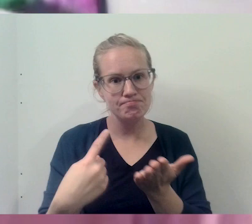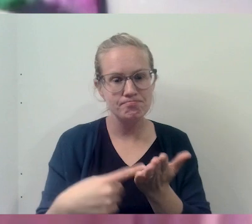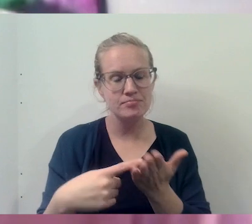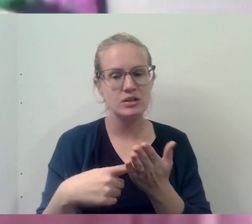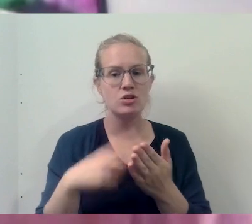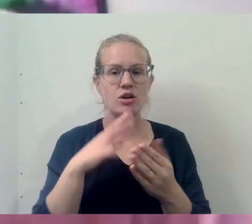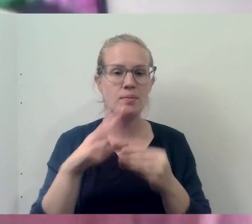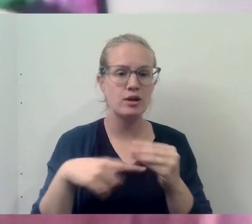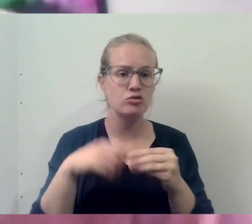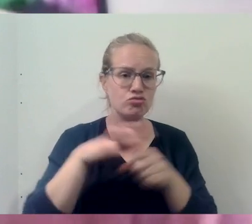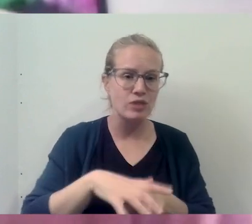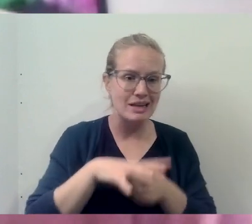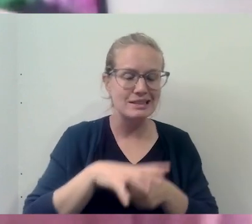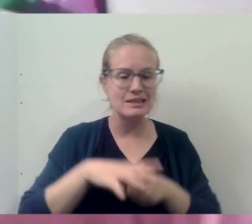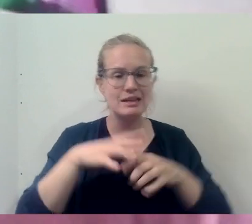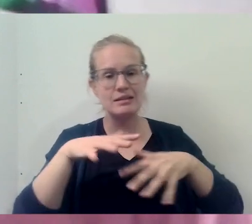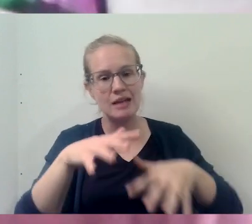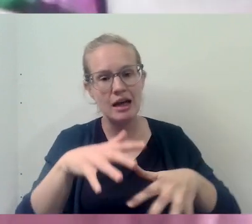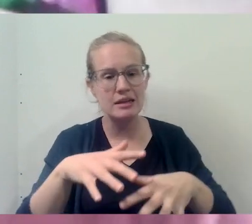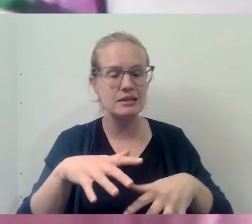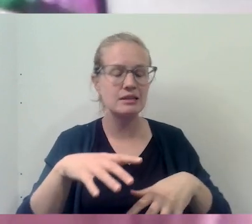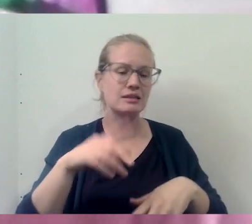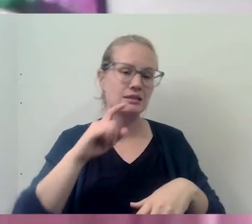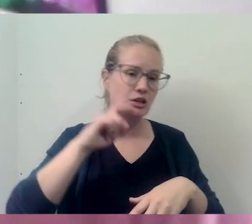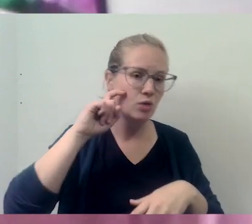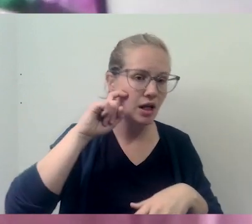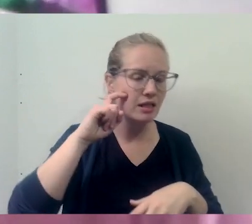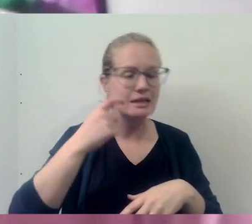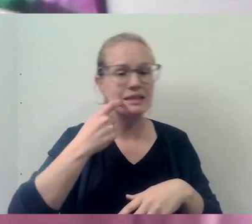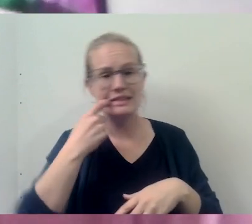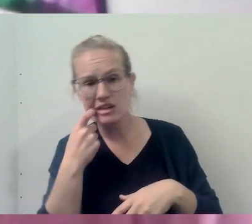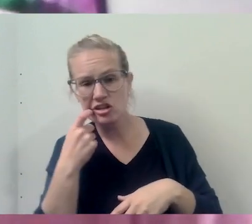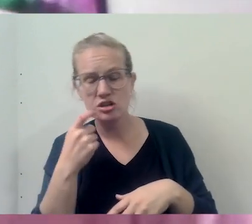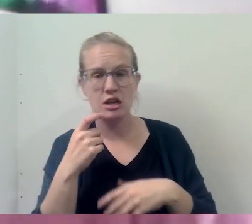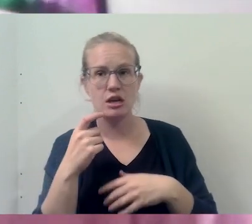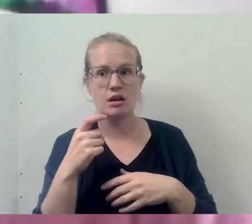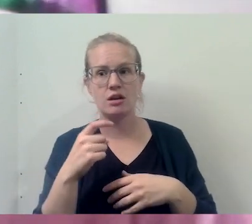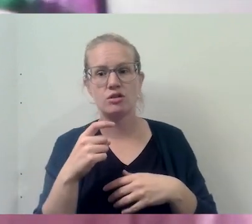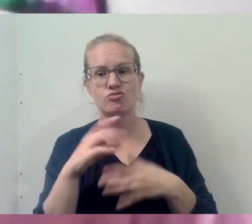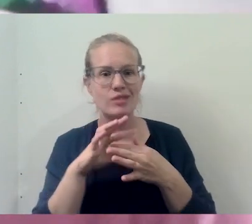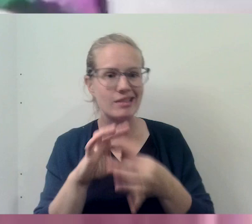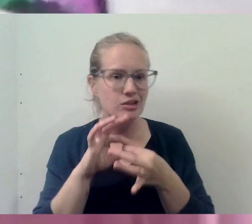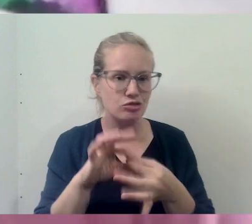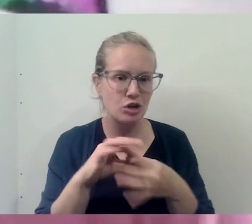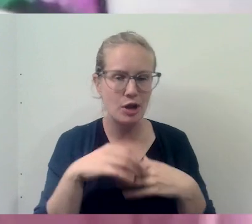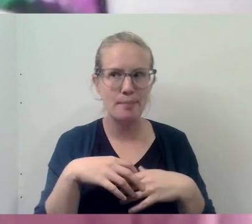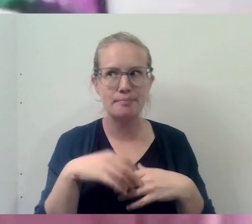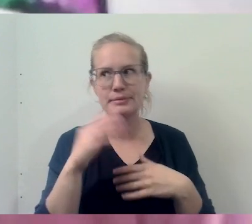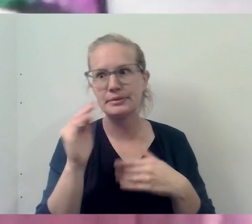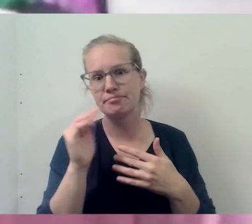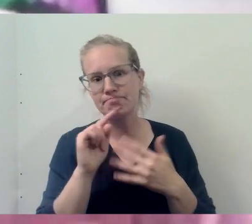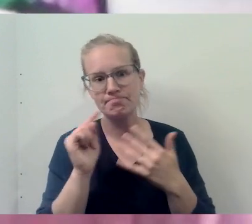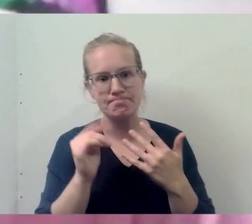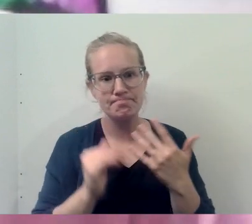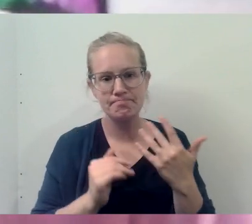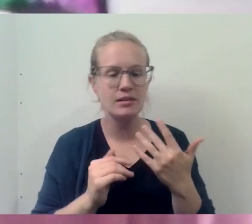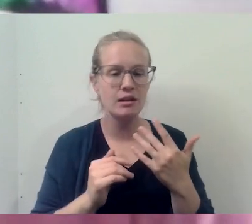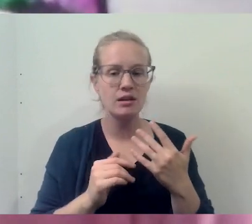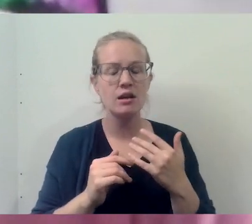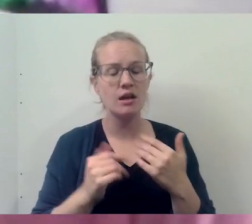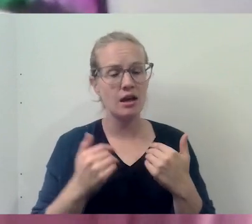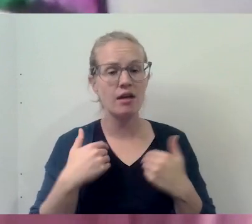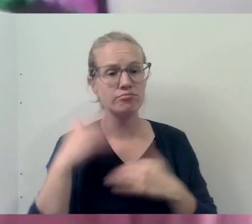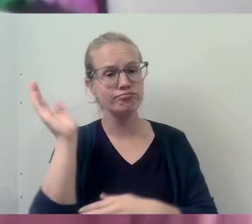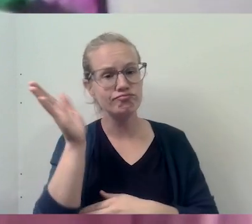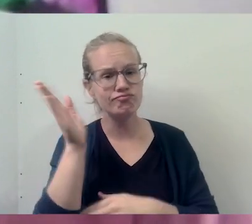stress, anxiety, sexuality, addiction, uh, relationships, um, Um, and have given a